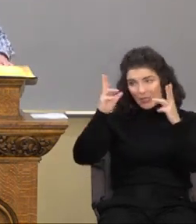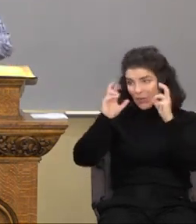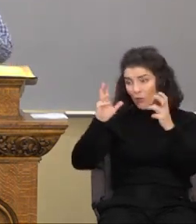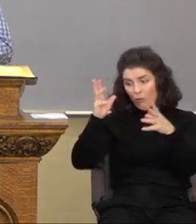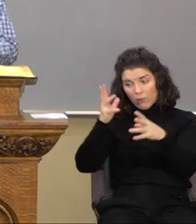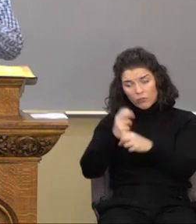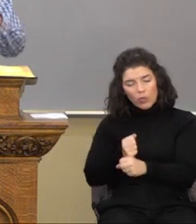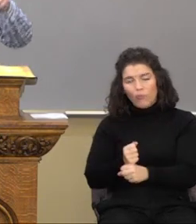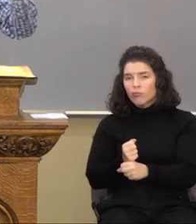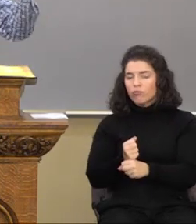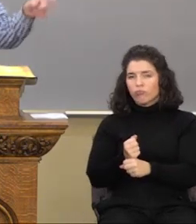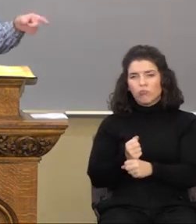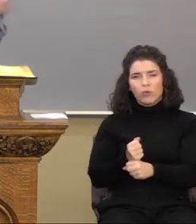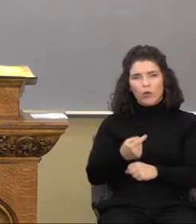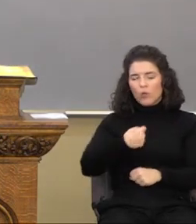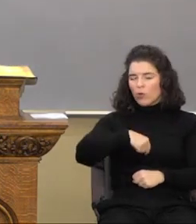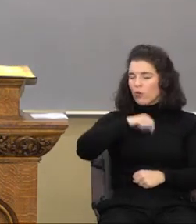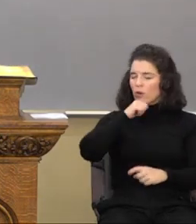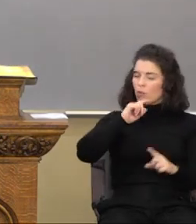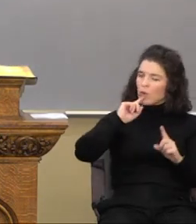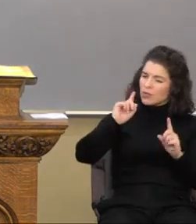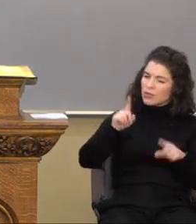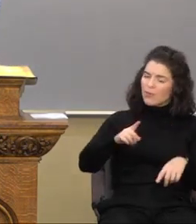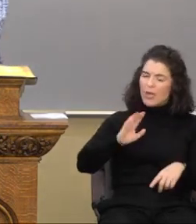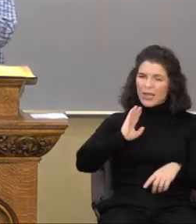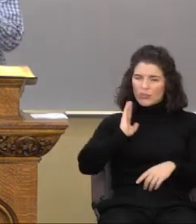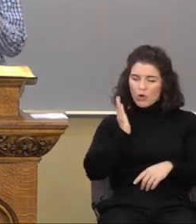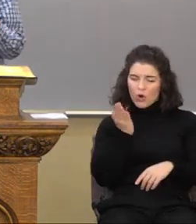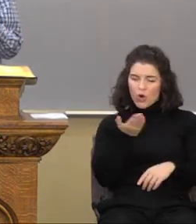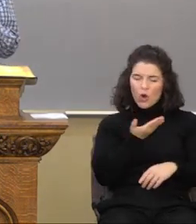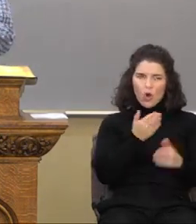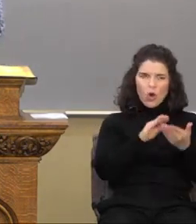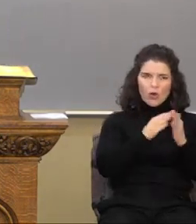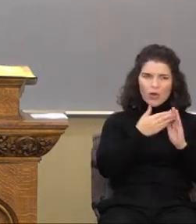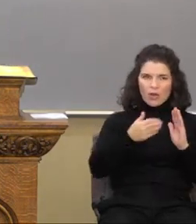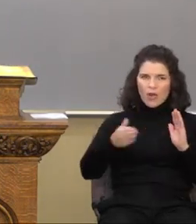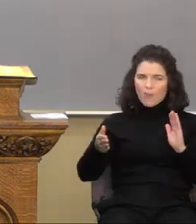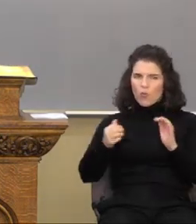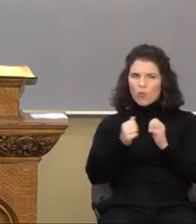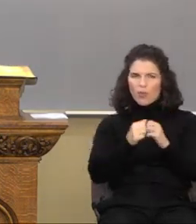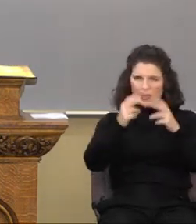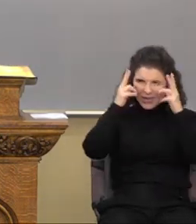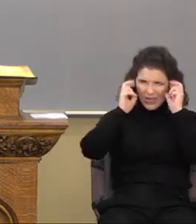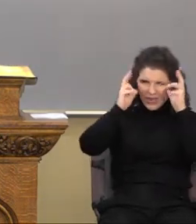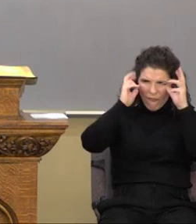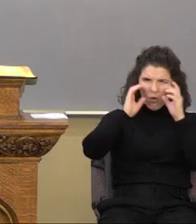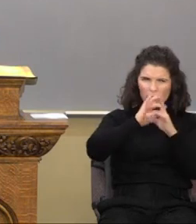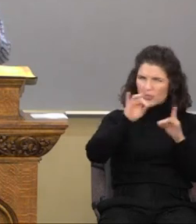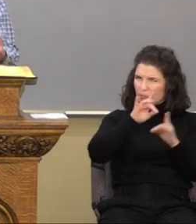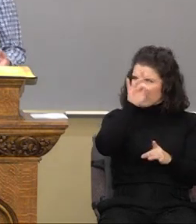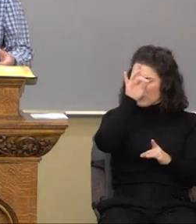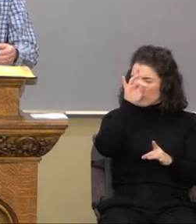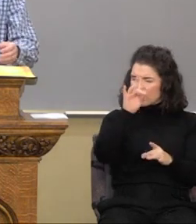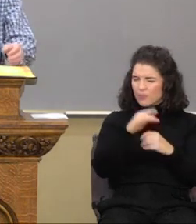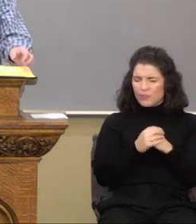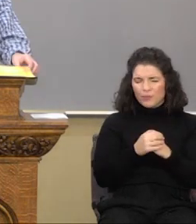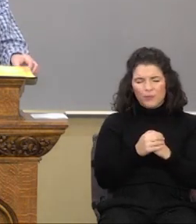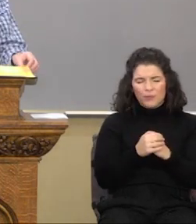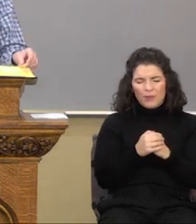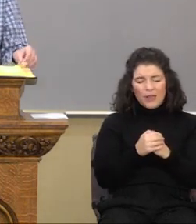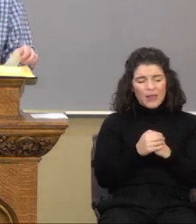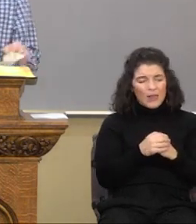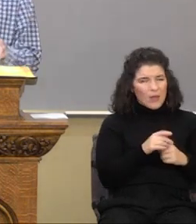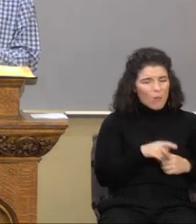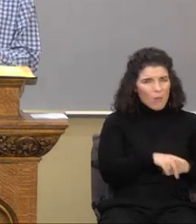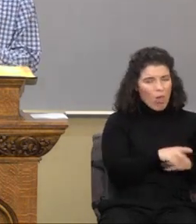evil. We don't respond to our neighbor with an evil spirit. And by the way, didn't Paul